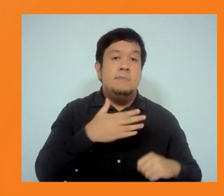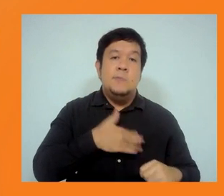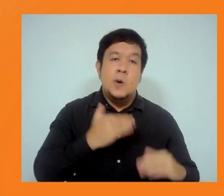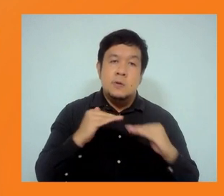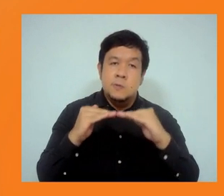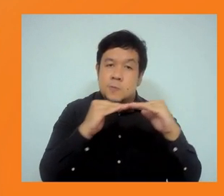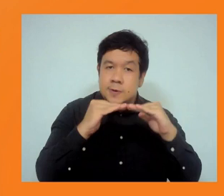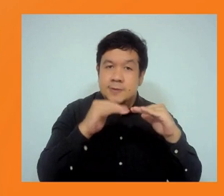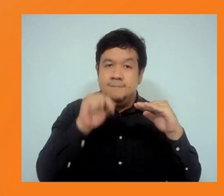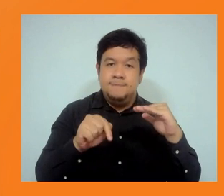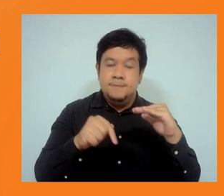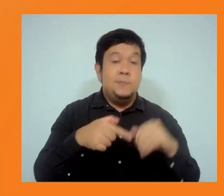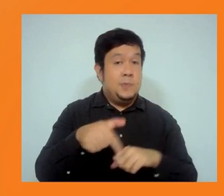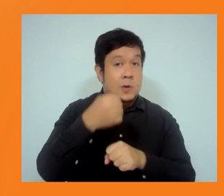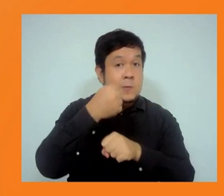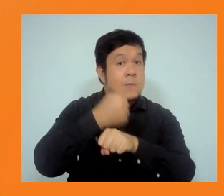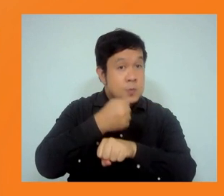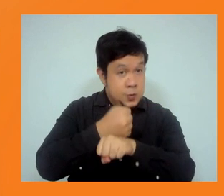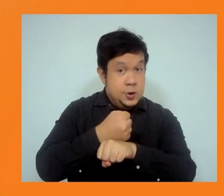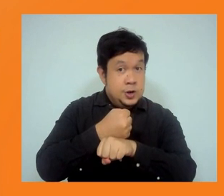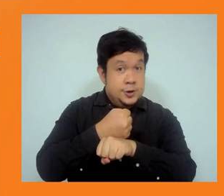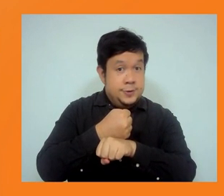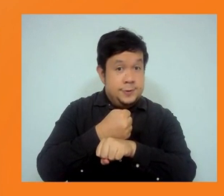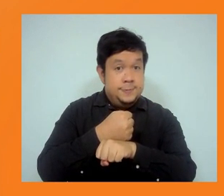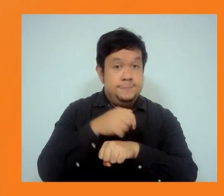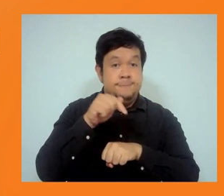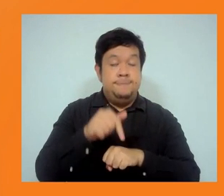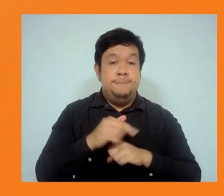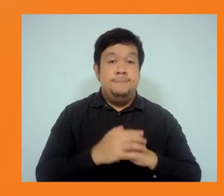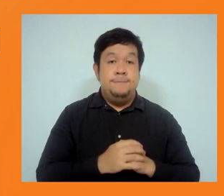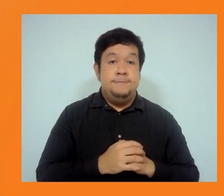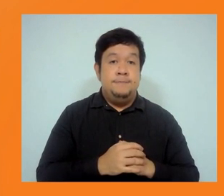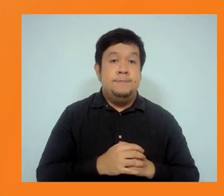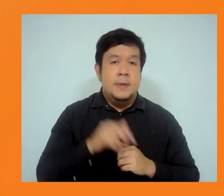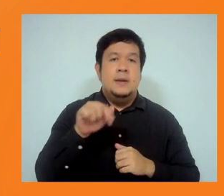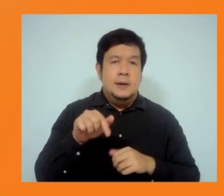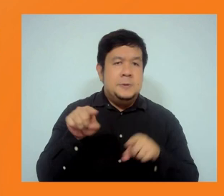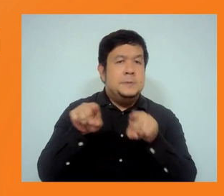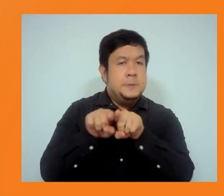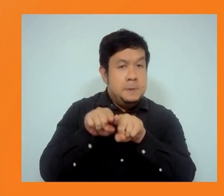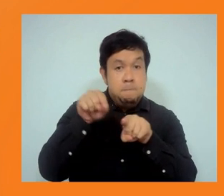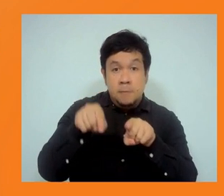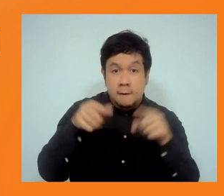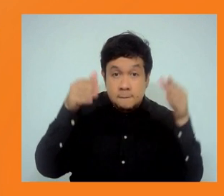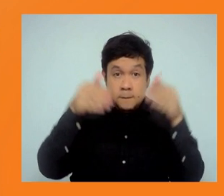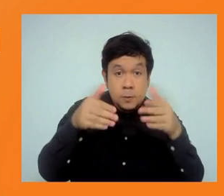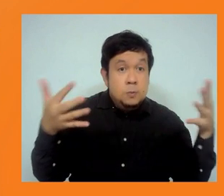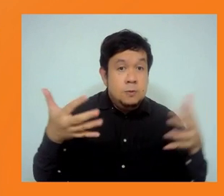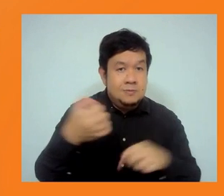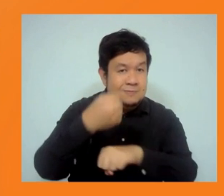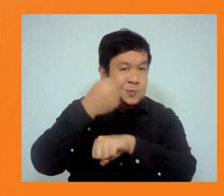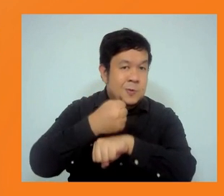mechanisms for workers. And we'll also be giving focus on labour risks in supply chains.